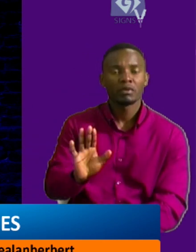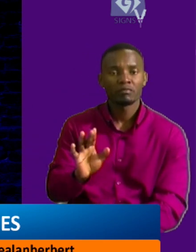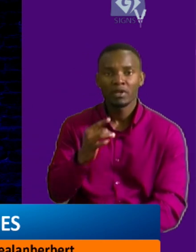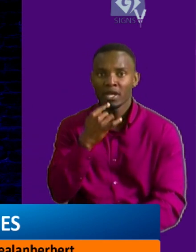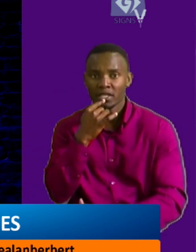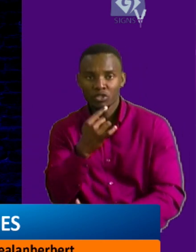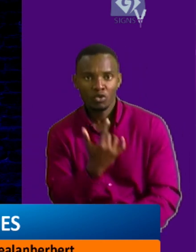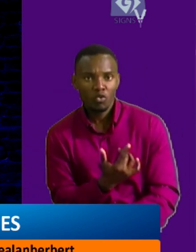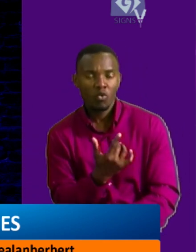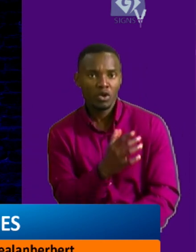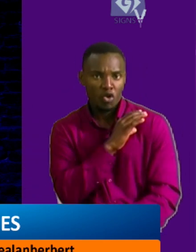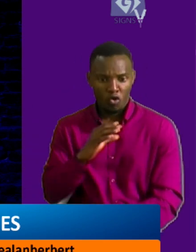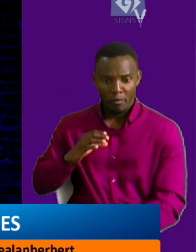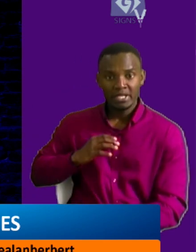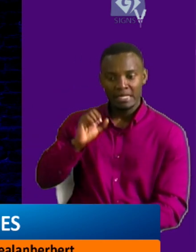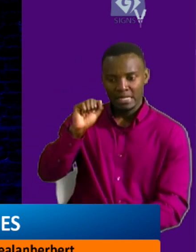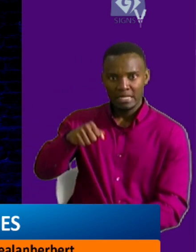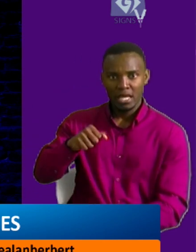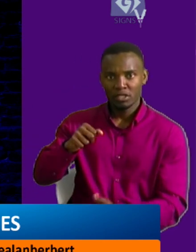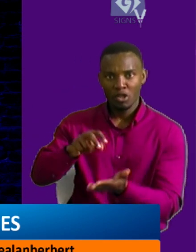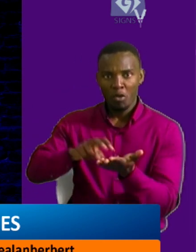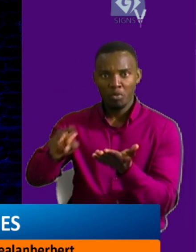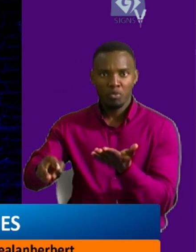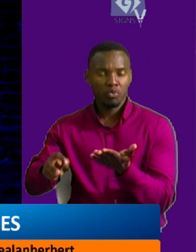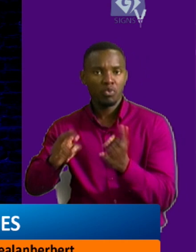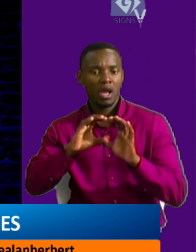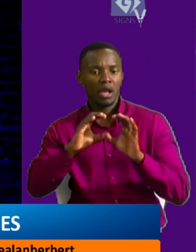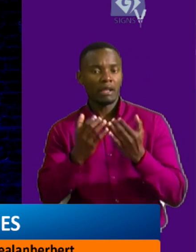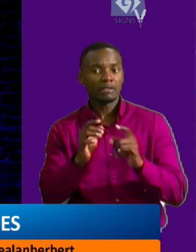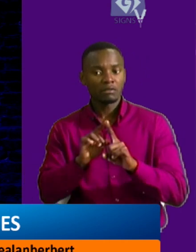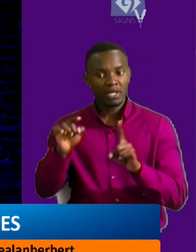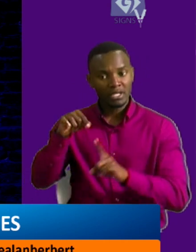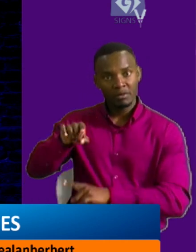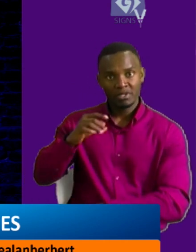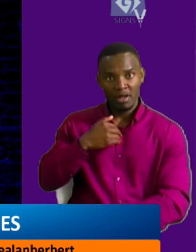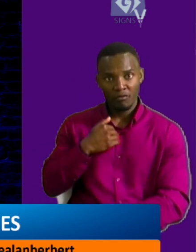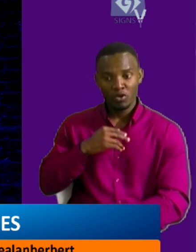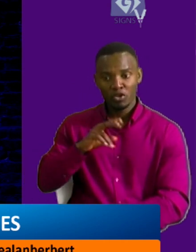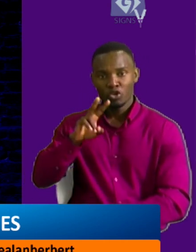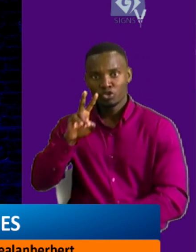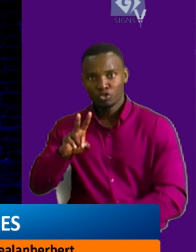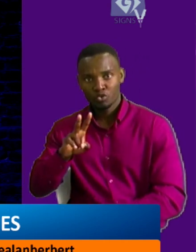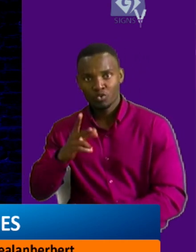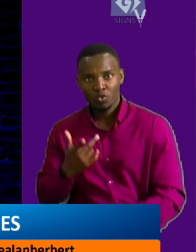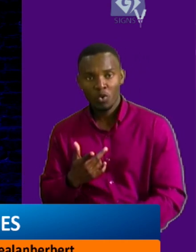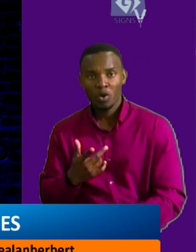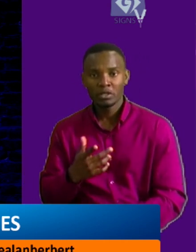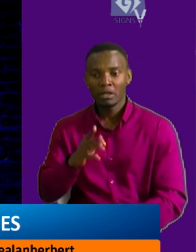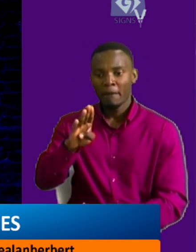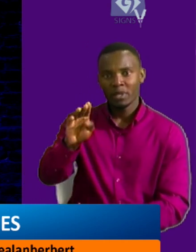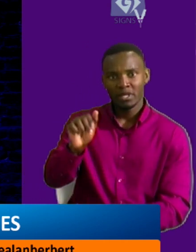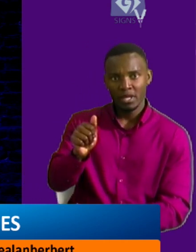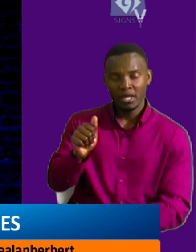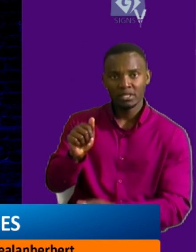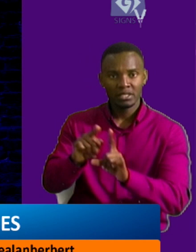committee that despite dropping out of class, he is a proud holder of two bachelor's degrees and an ongoing master's